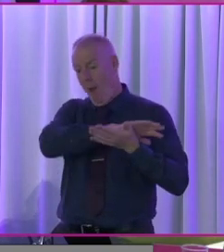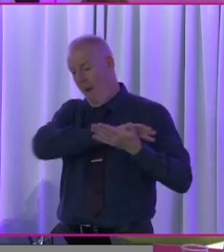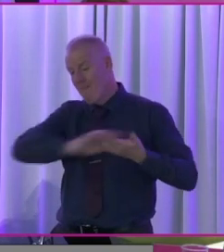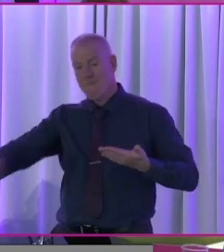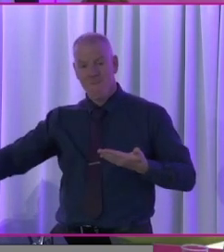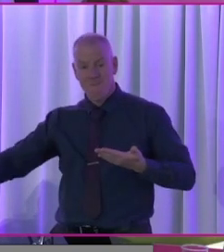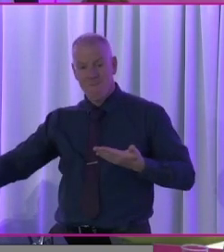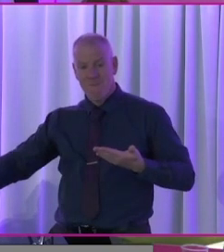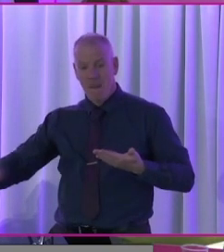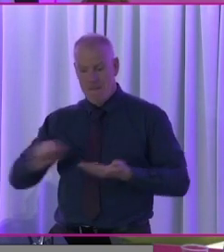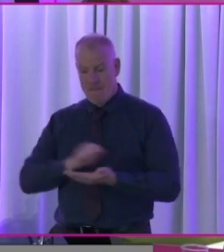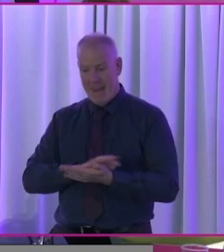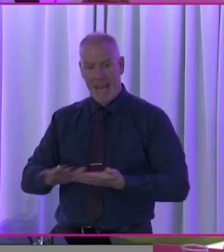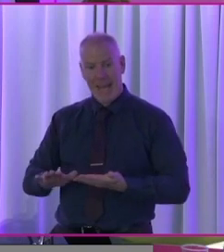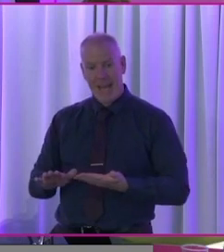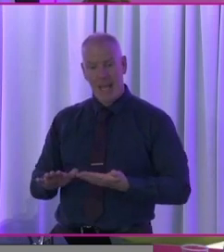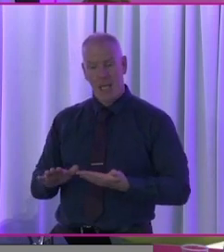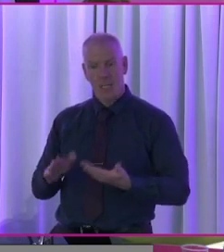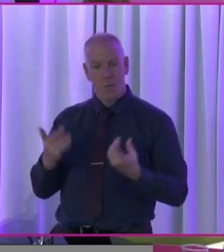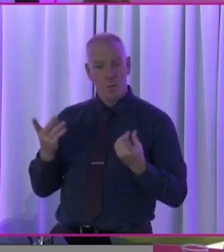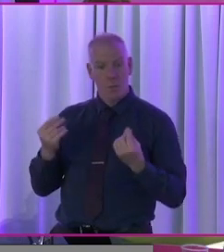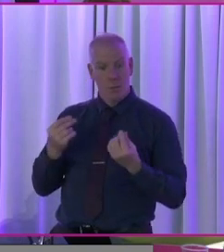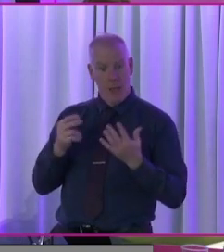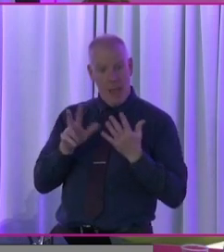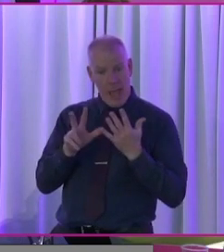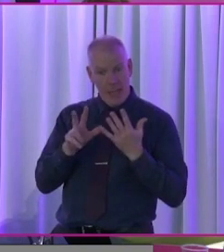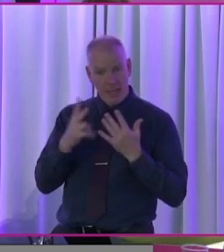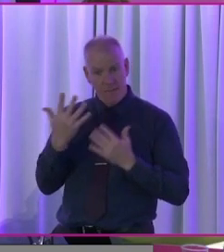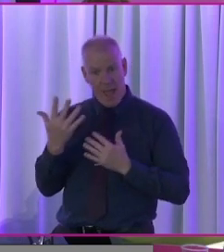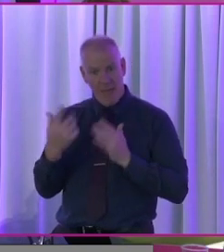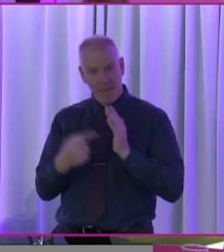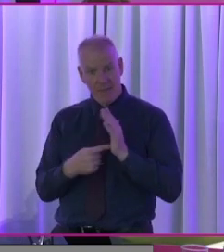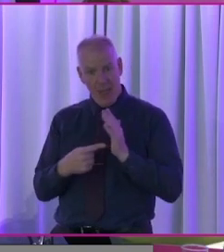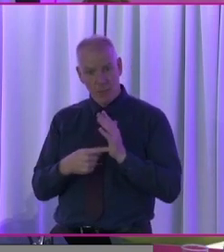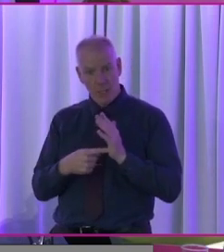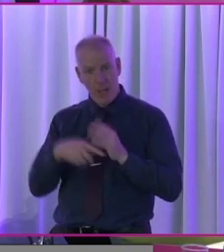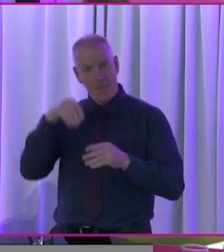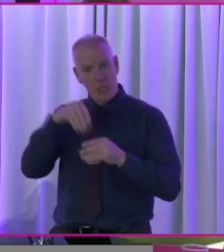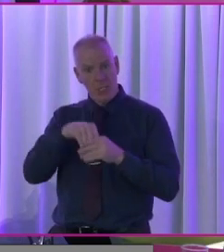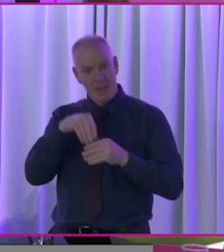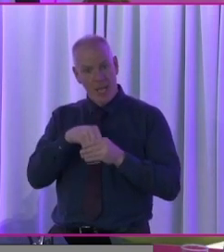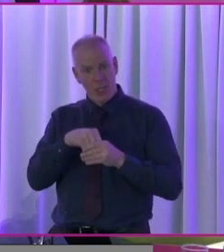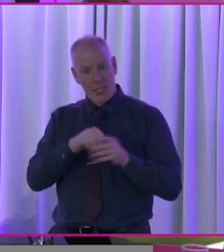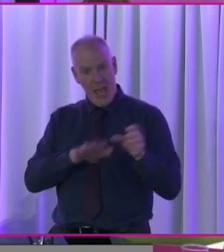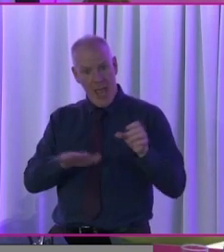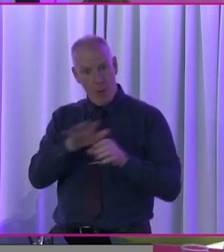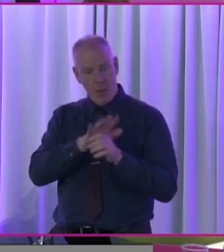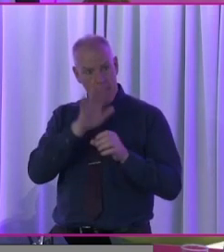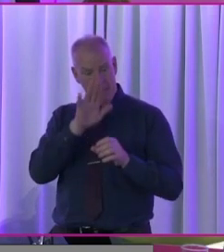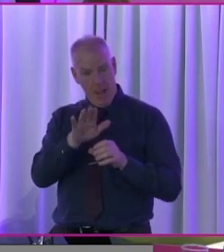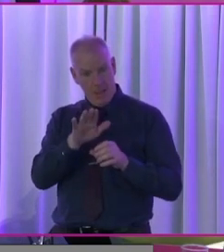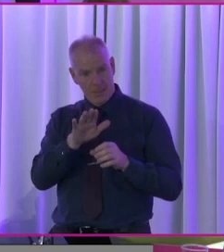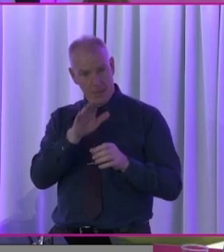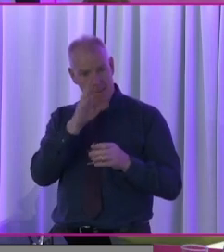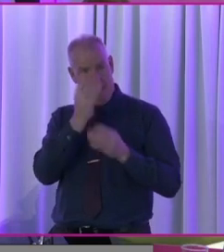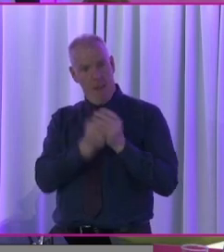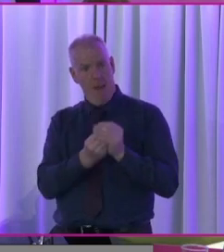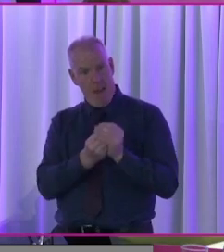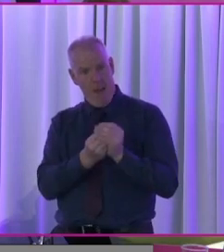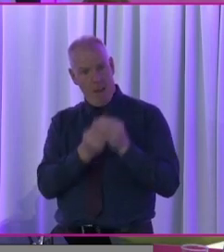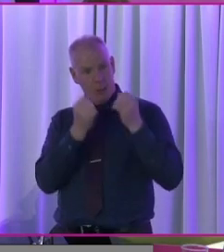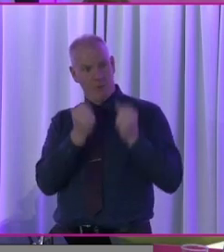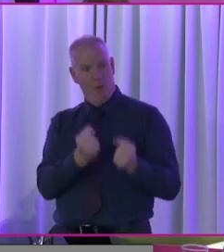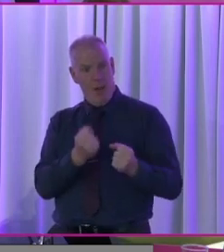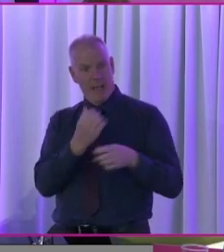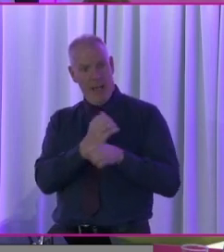would you have 85,000 as the kind of participative area where people had a sense of belonging so strong in